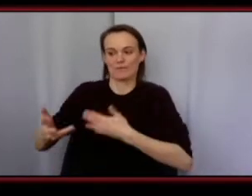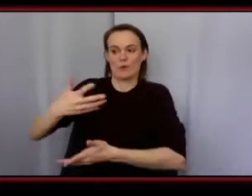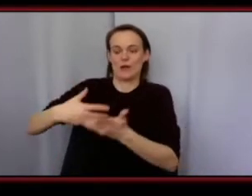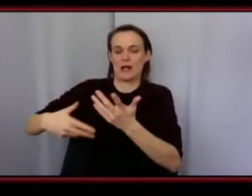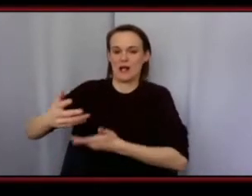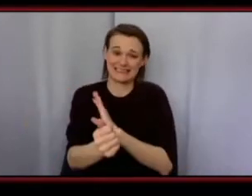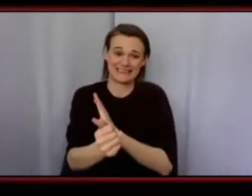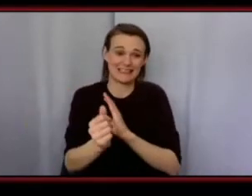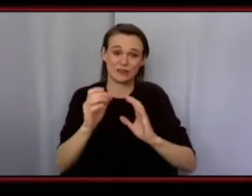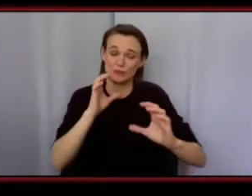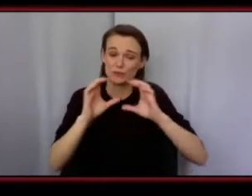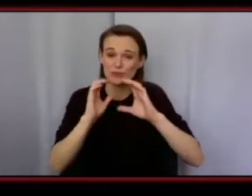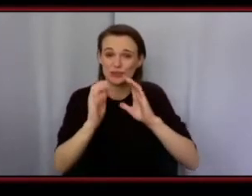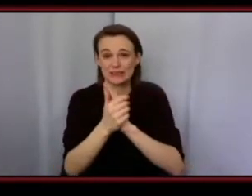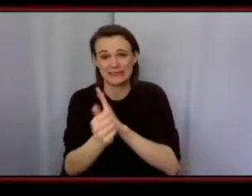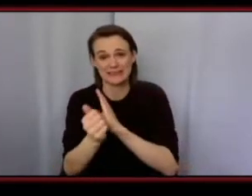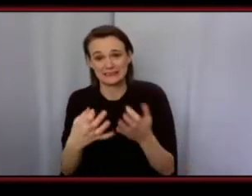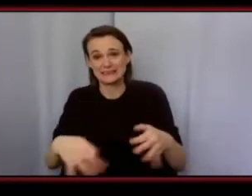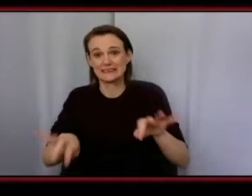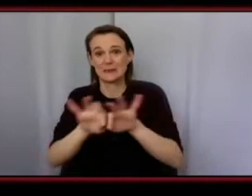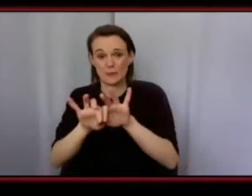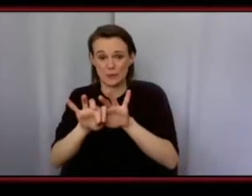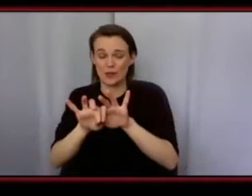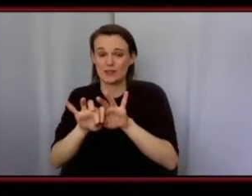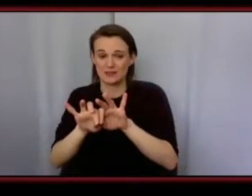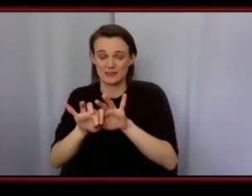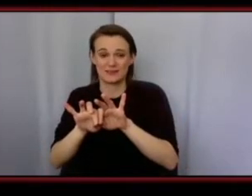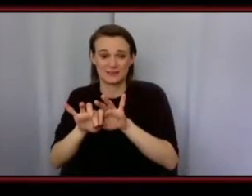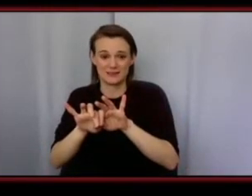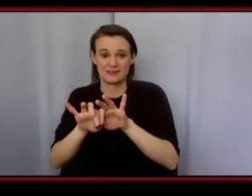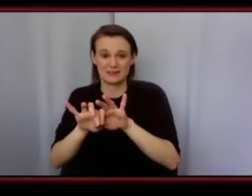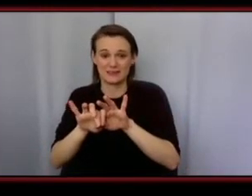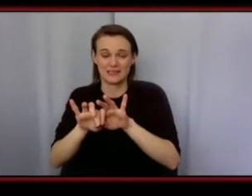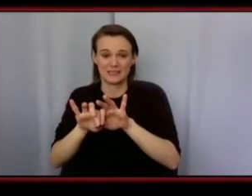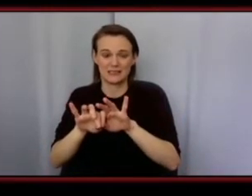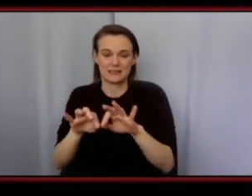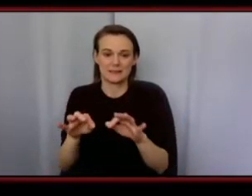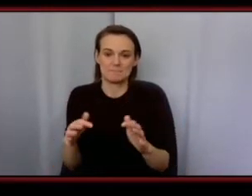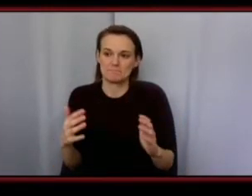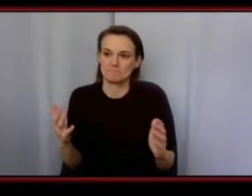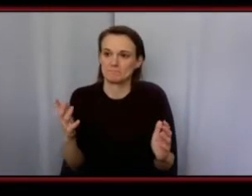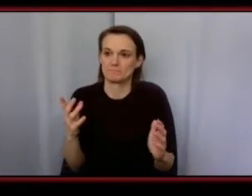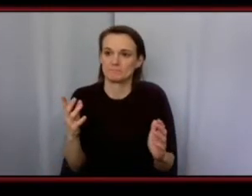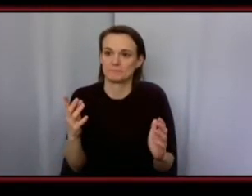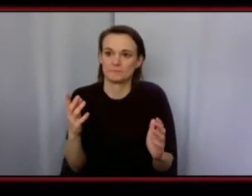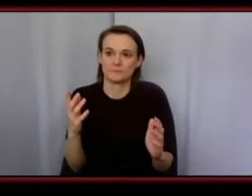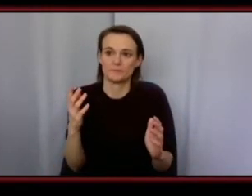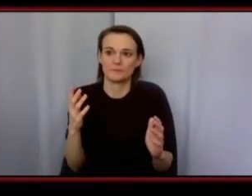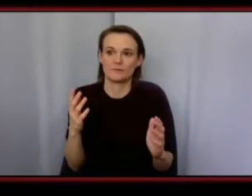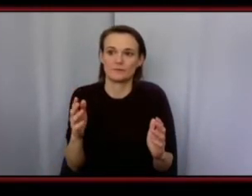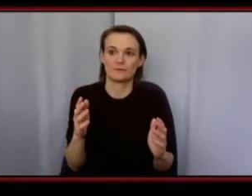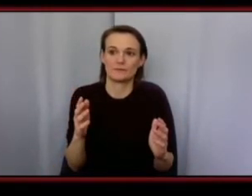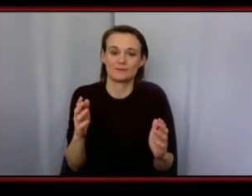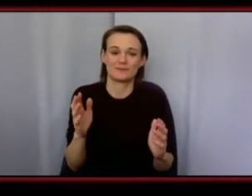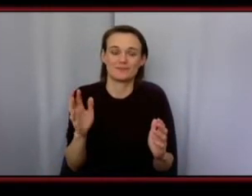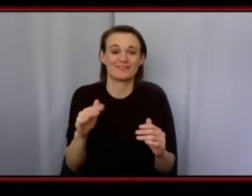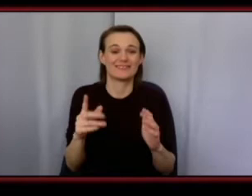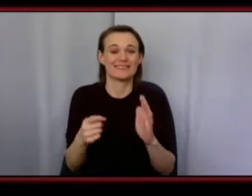or as business people working in the world you need to be able to communicate and like like there's there's certain times where like um